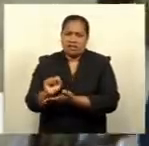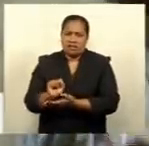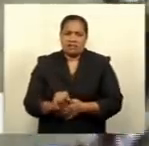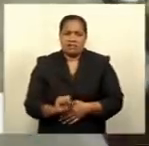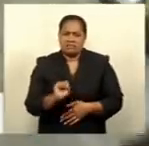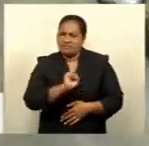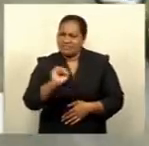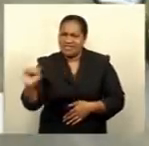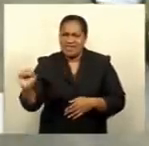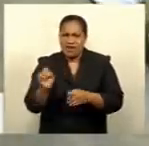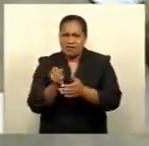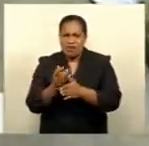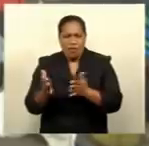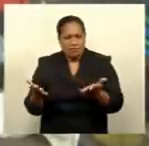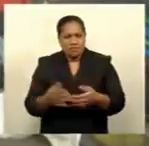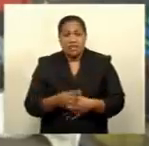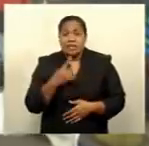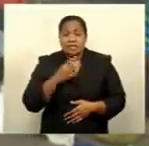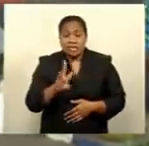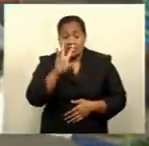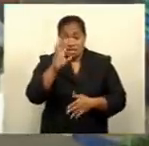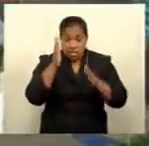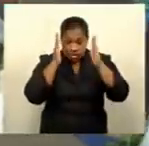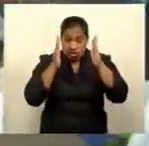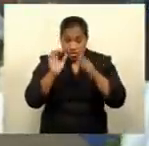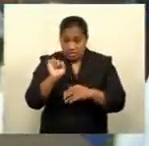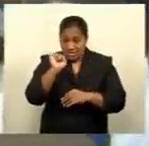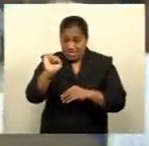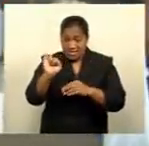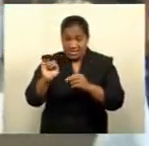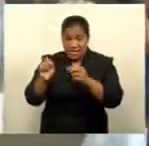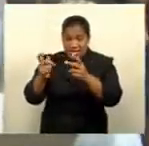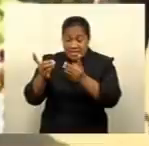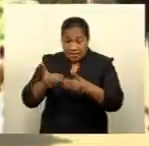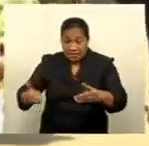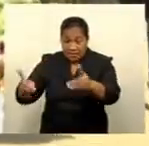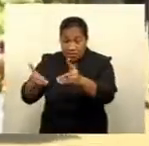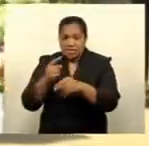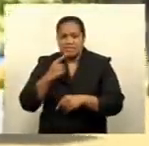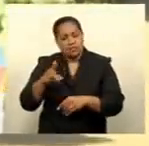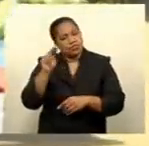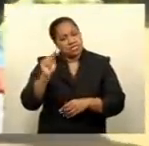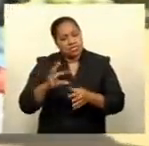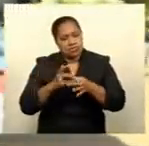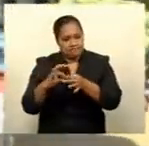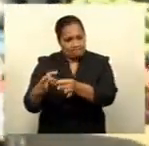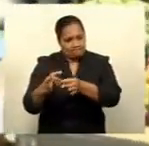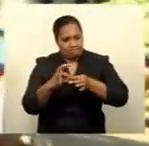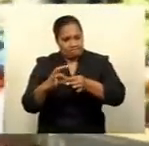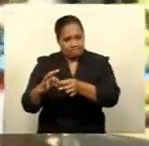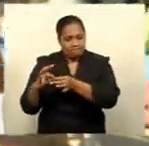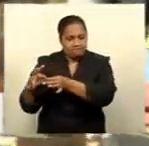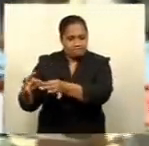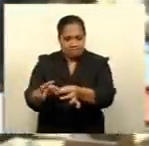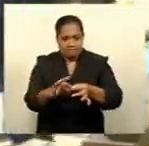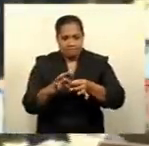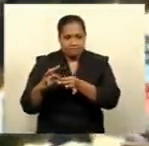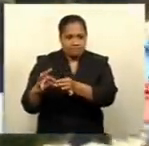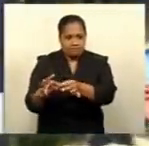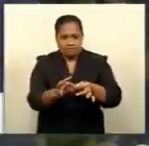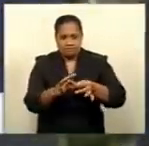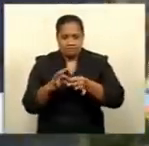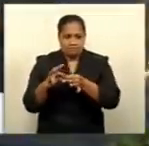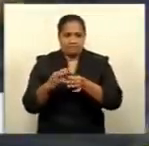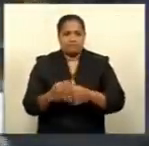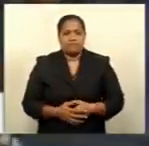Sovalevu, who serves three churches in his division, says Pijians need to work together in order to overcome this ordeal brought